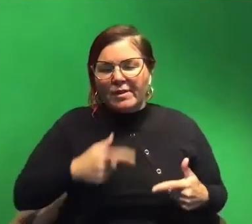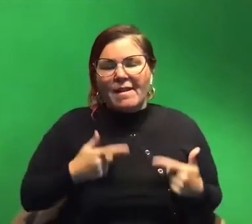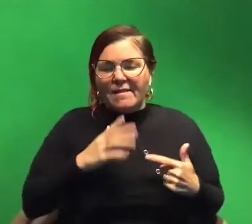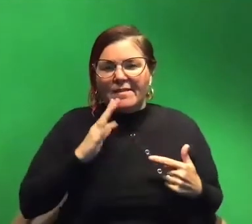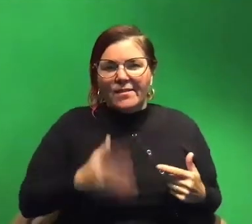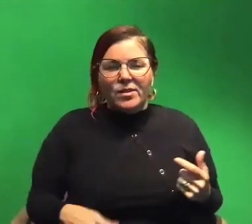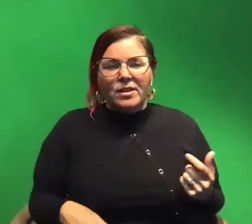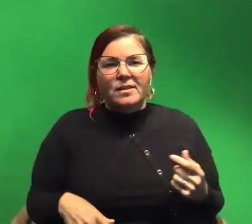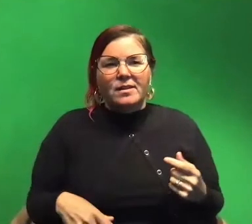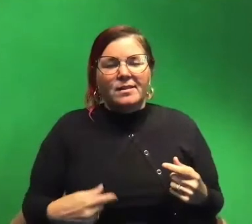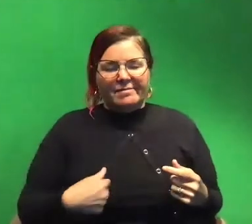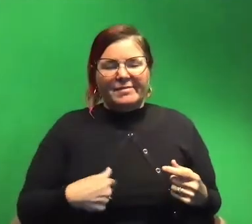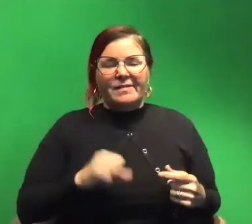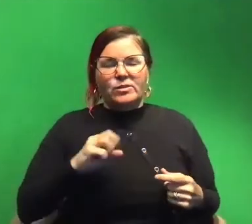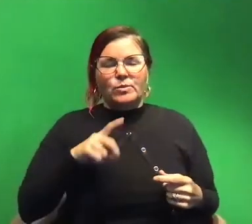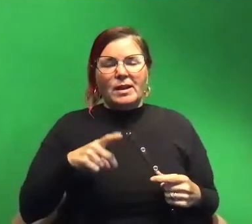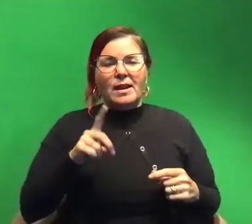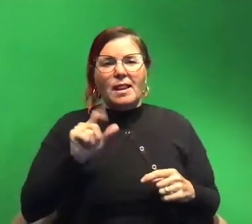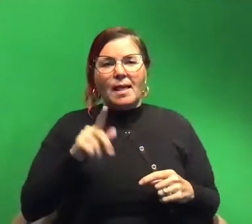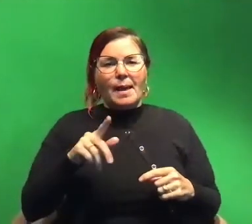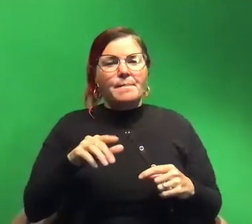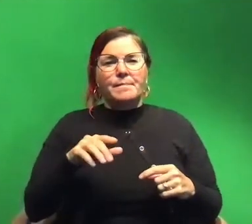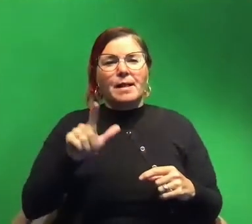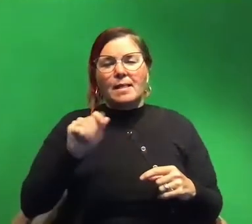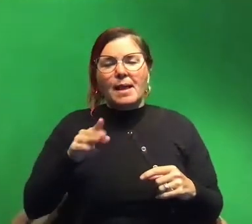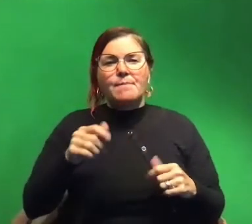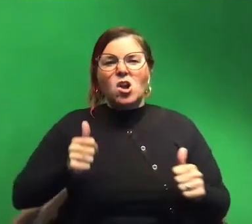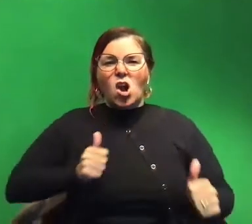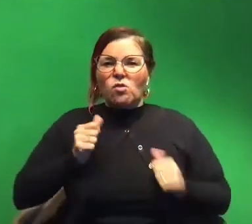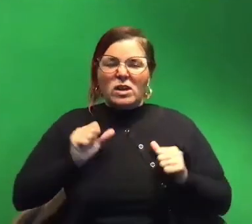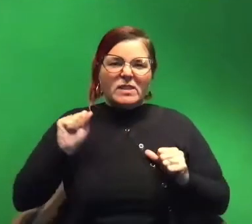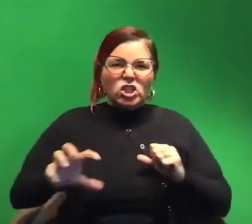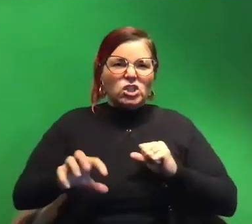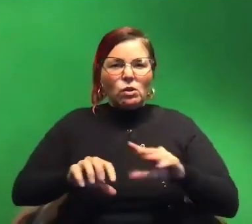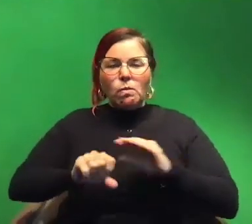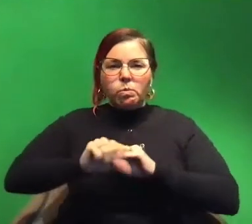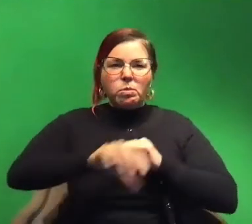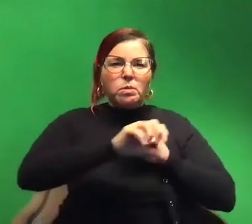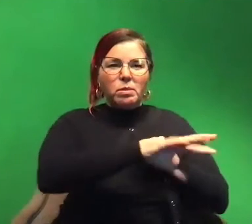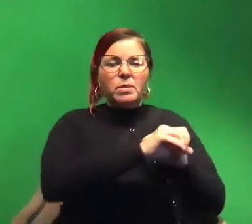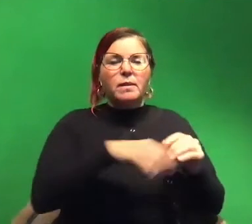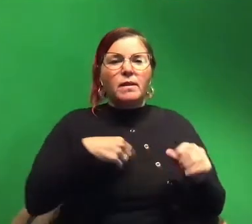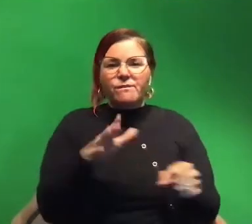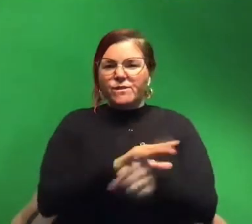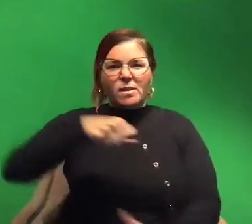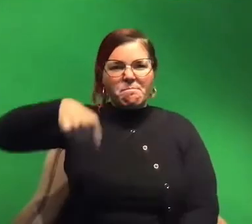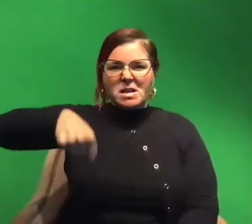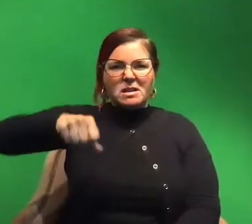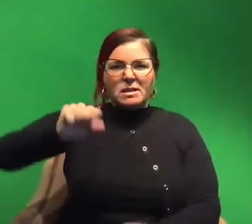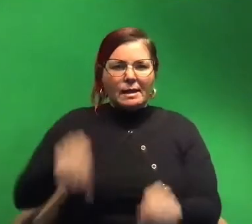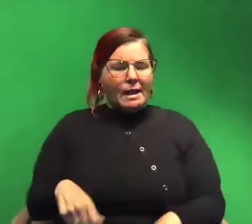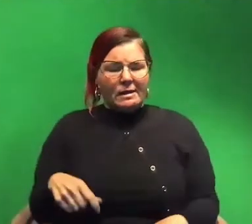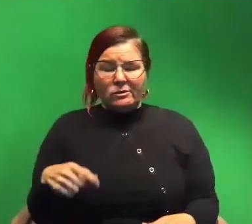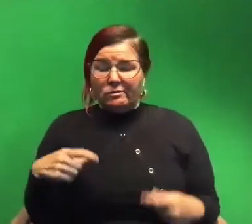we I've had squid in the lab that are just like aggressively inking and they can fill a bucket. No problem. It's wild.